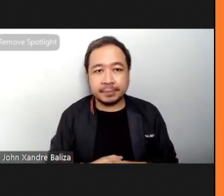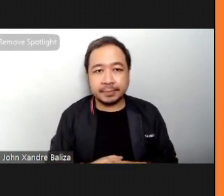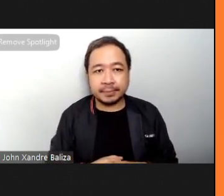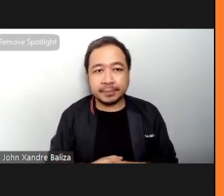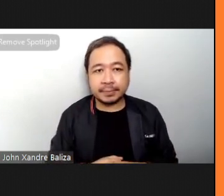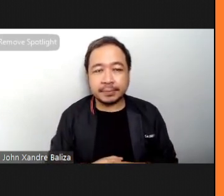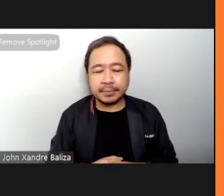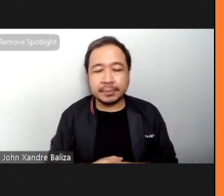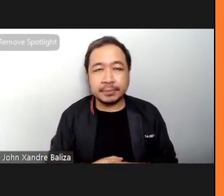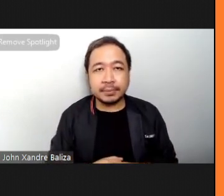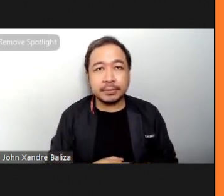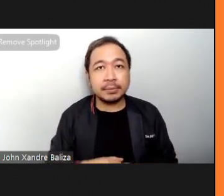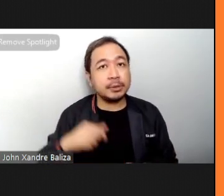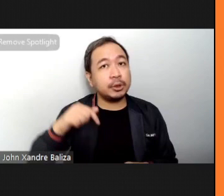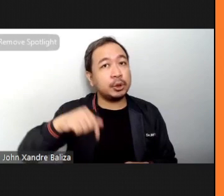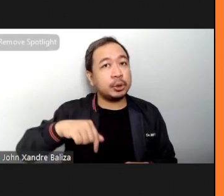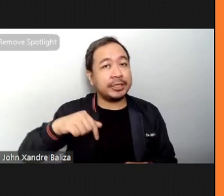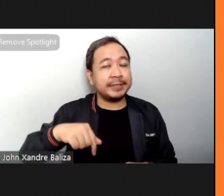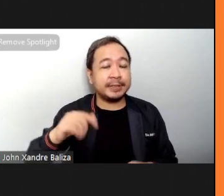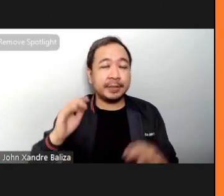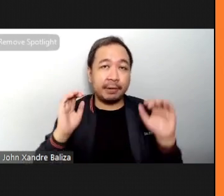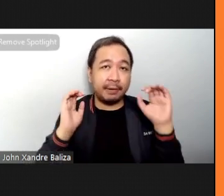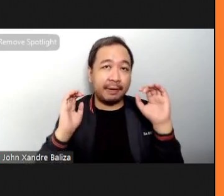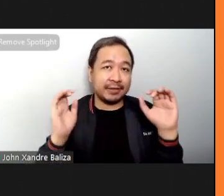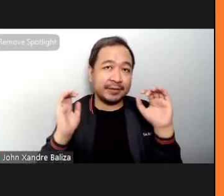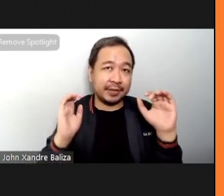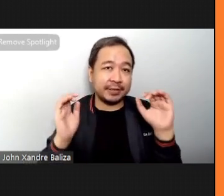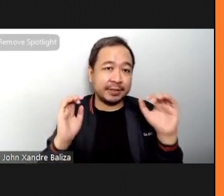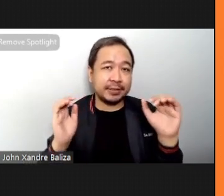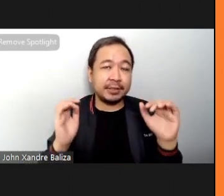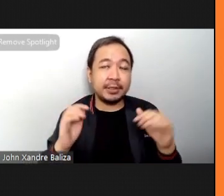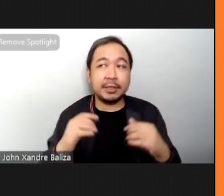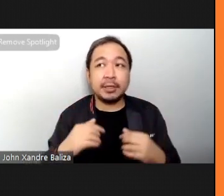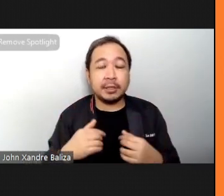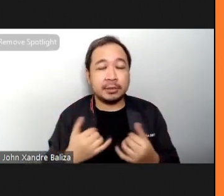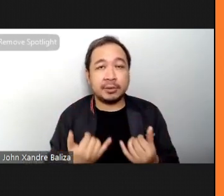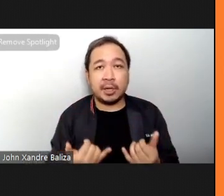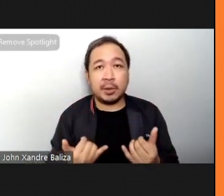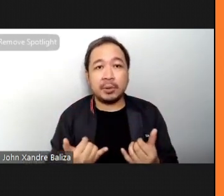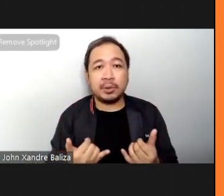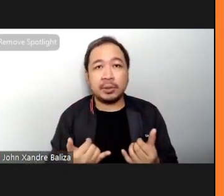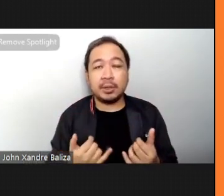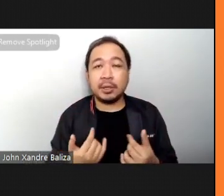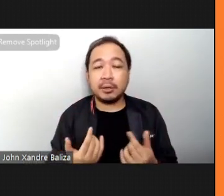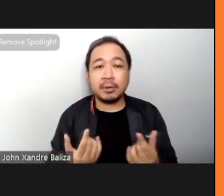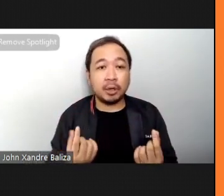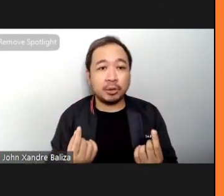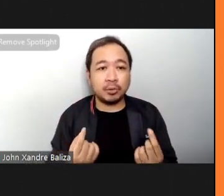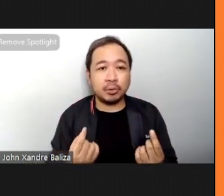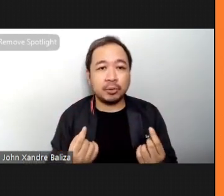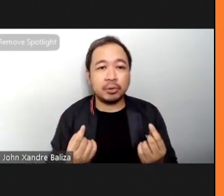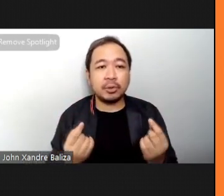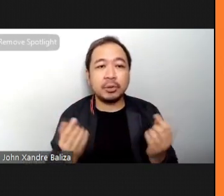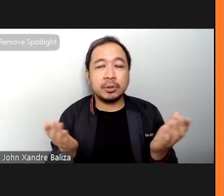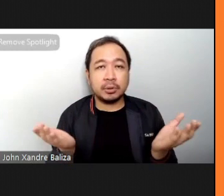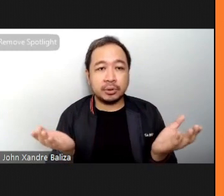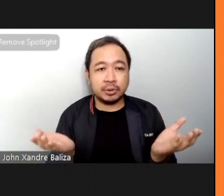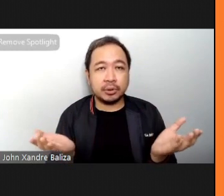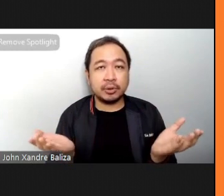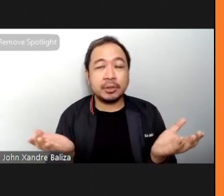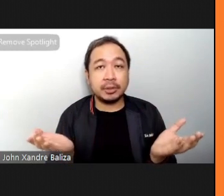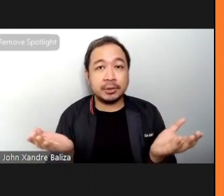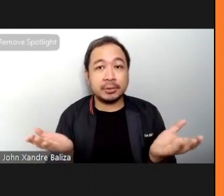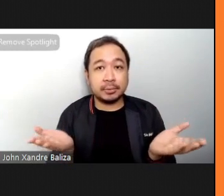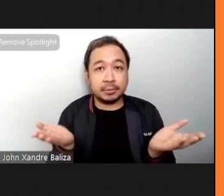So, for this exercise, I will just ask you to keep your palms up like that. Okay.